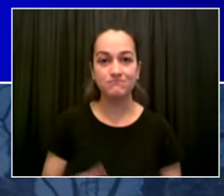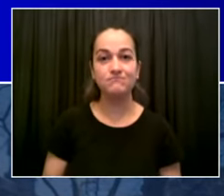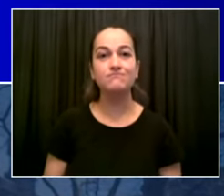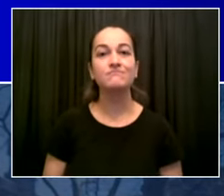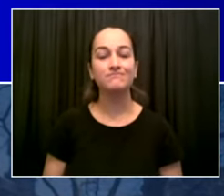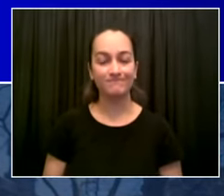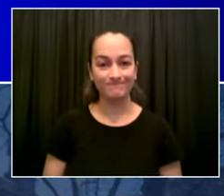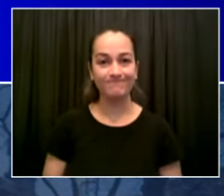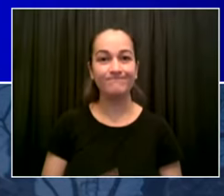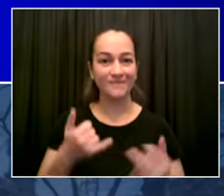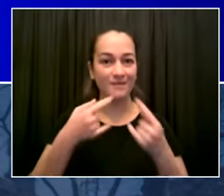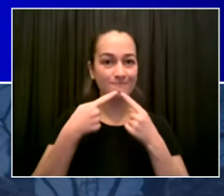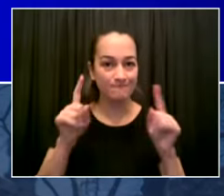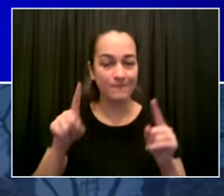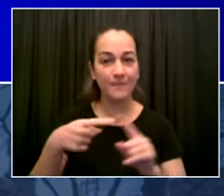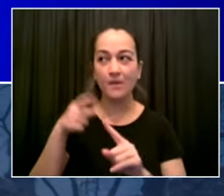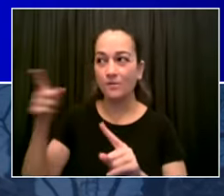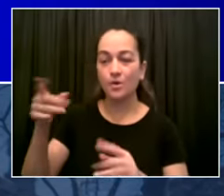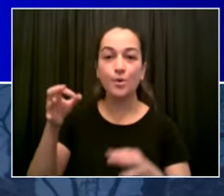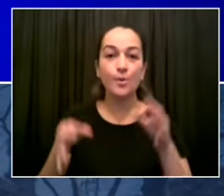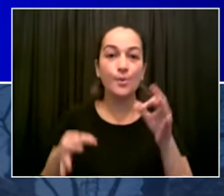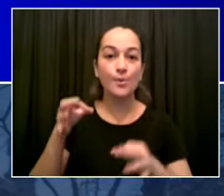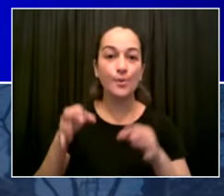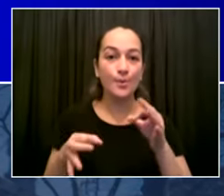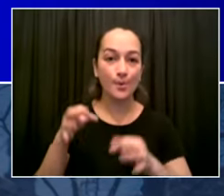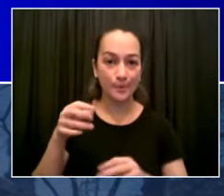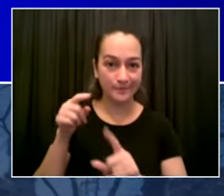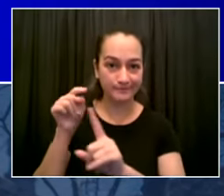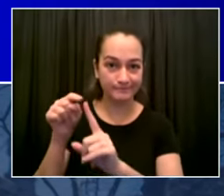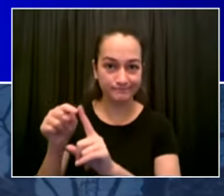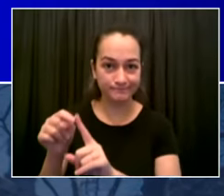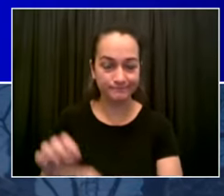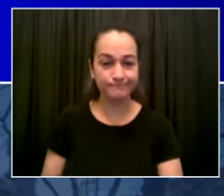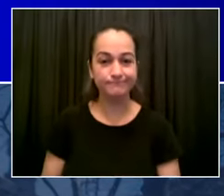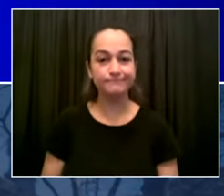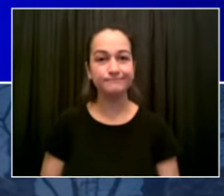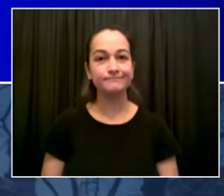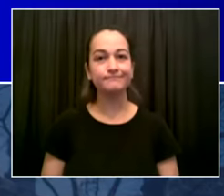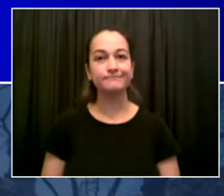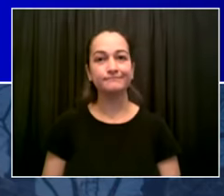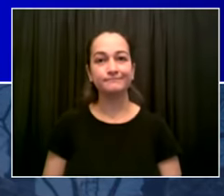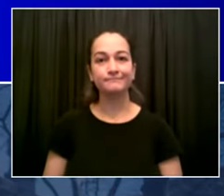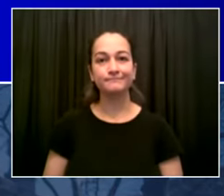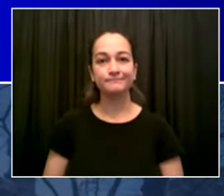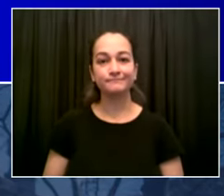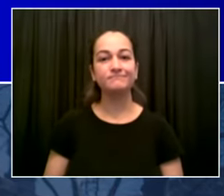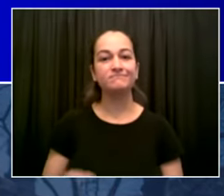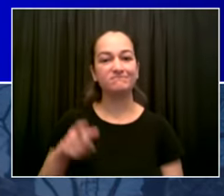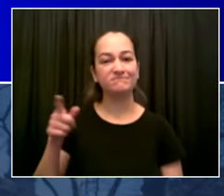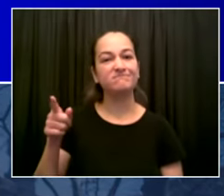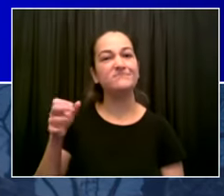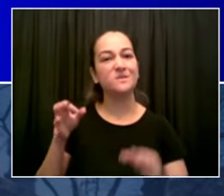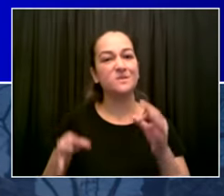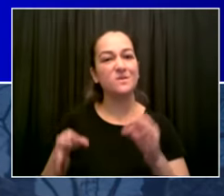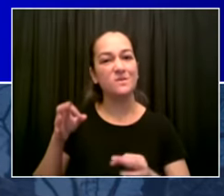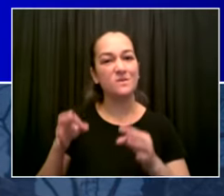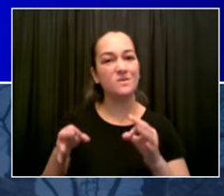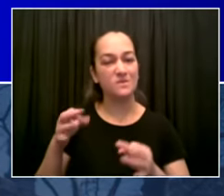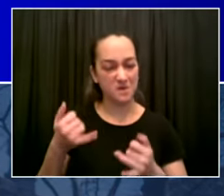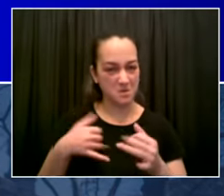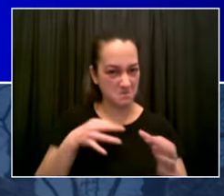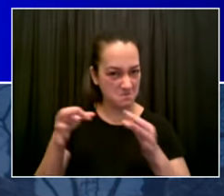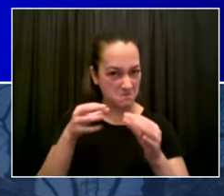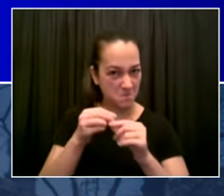thank chief judge di fiore this is really really important because it's going to protect people it's going to save lives